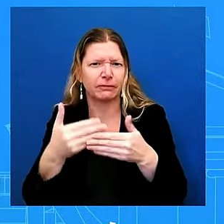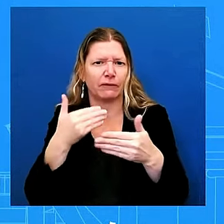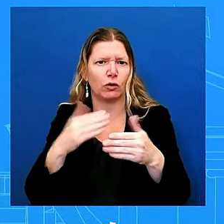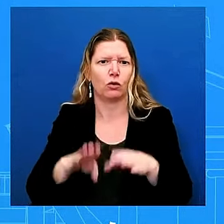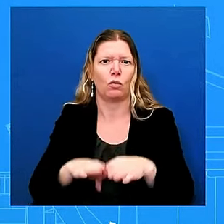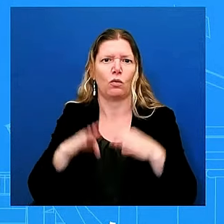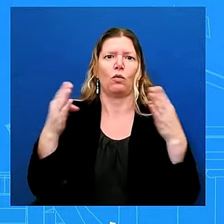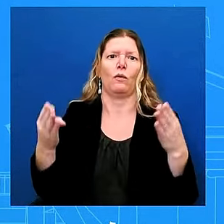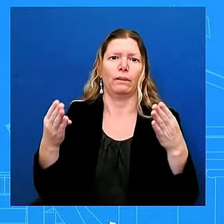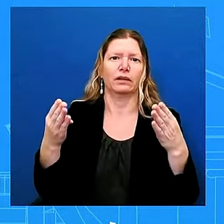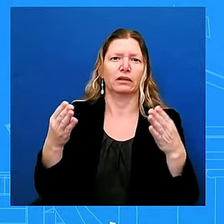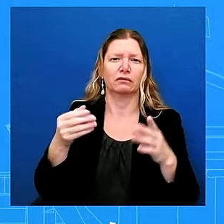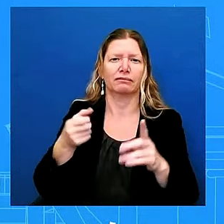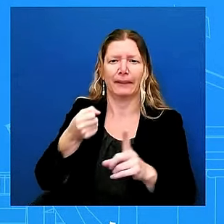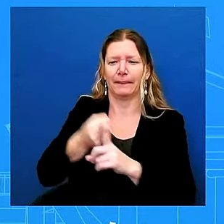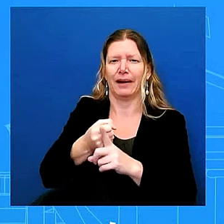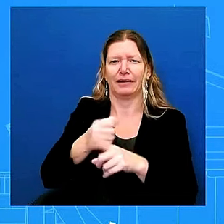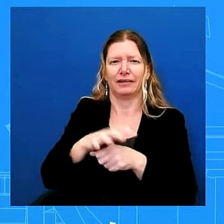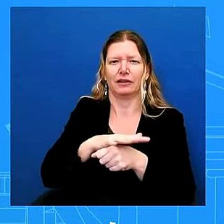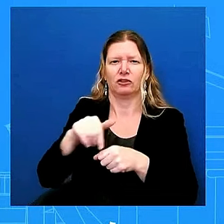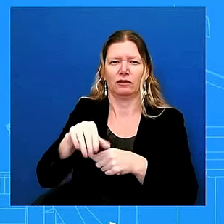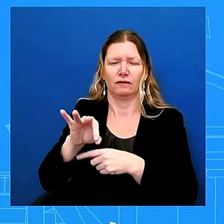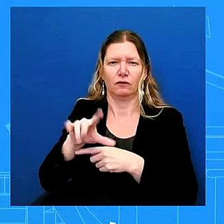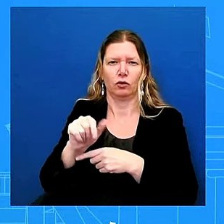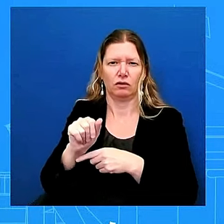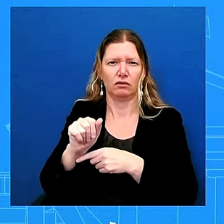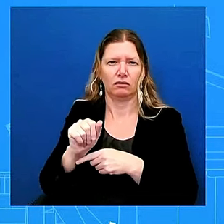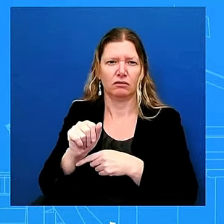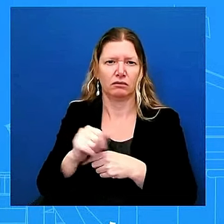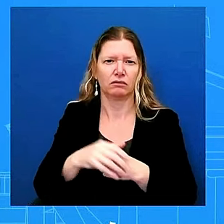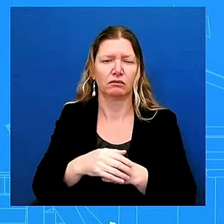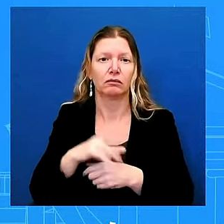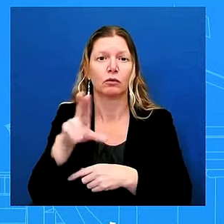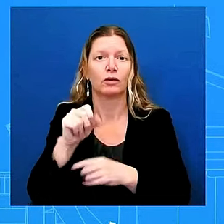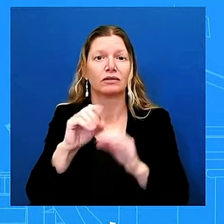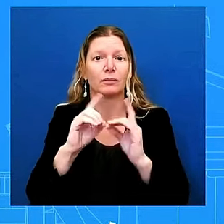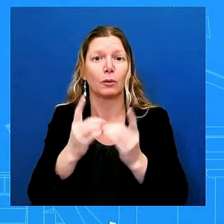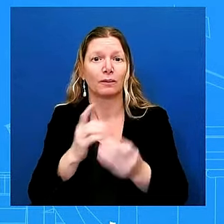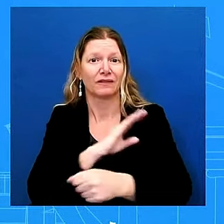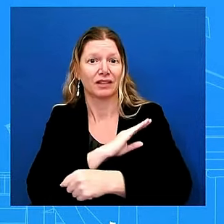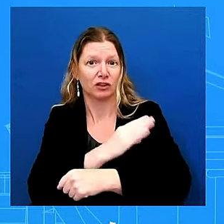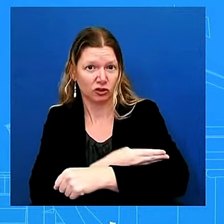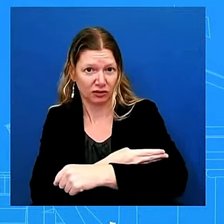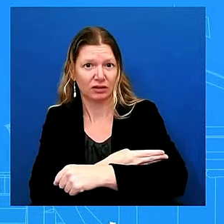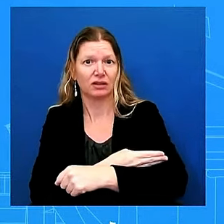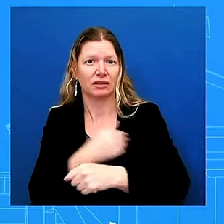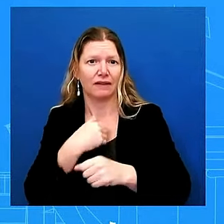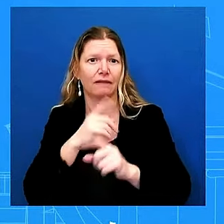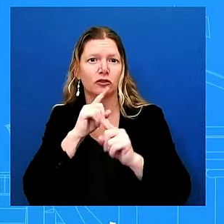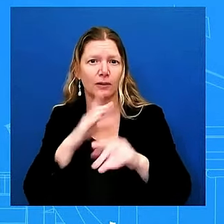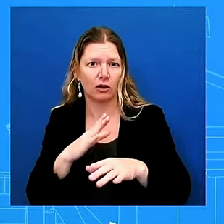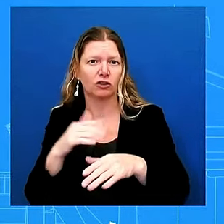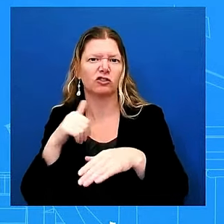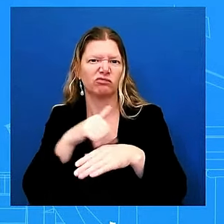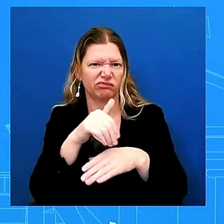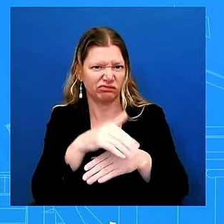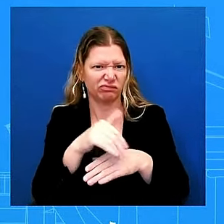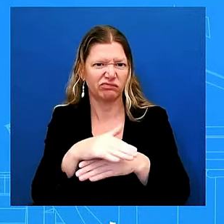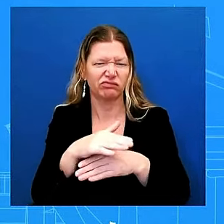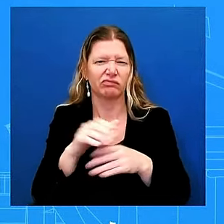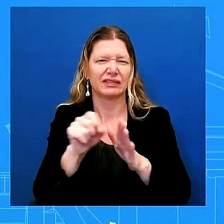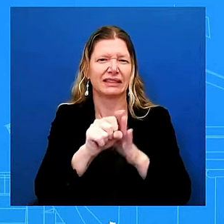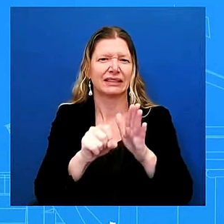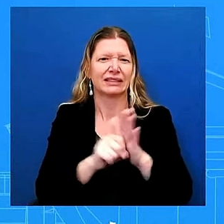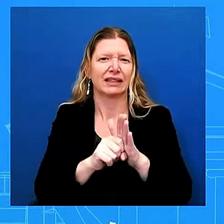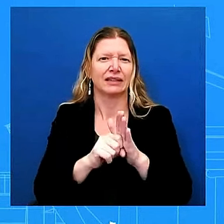region primarily in the state emergency operations centers while i noted that power restoration numbers are trending in the right direction it's